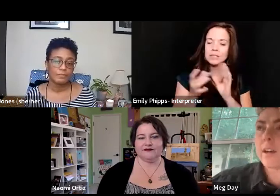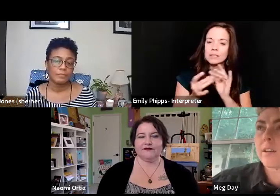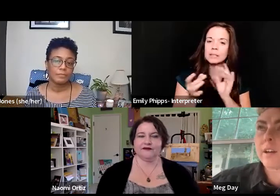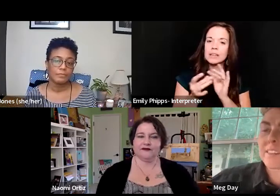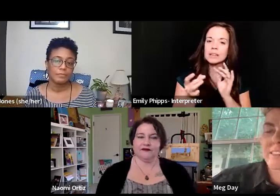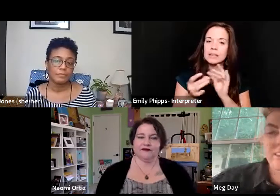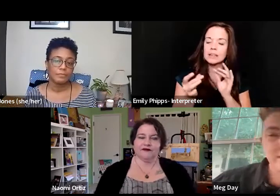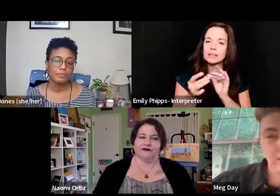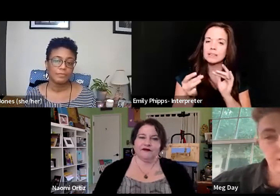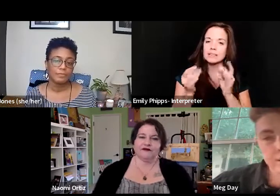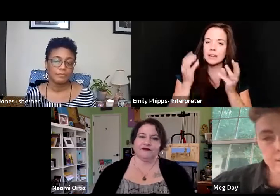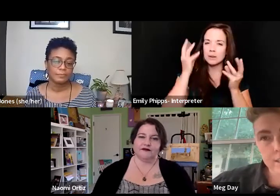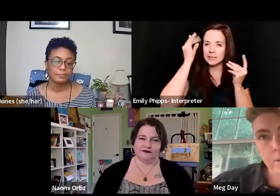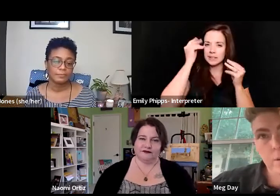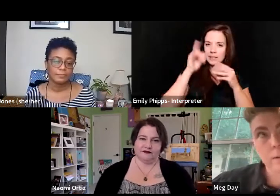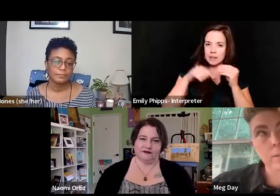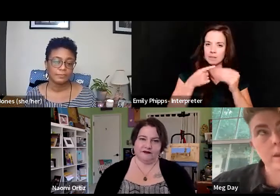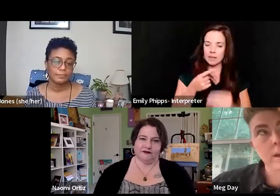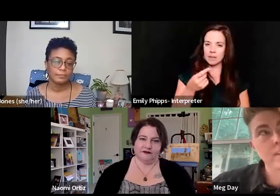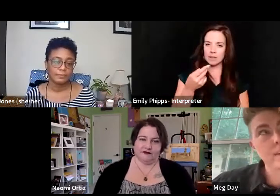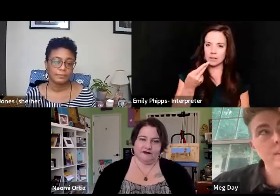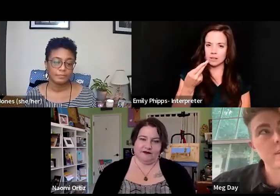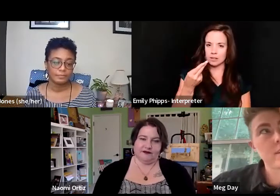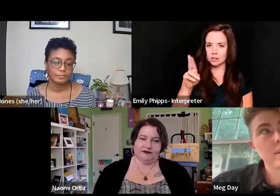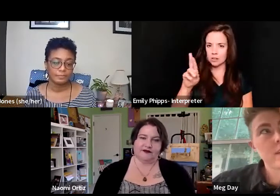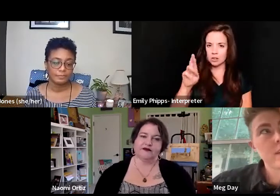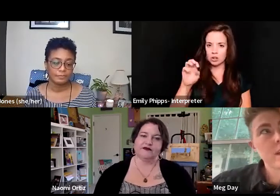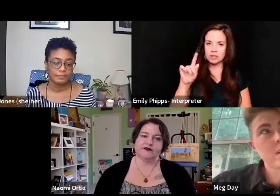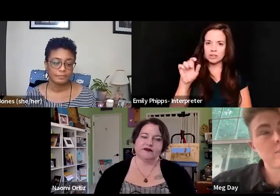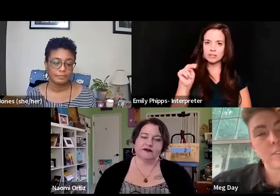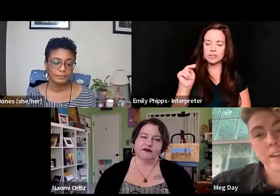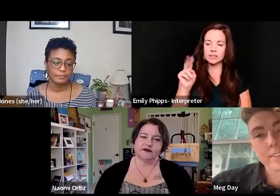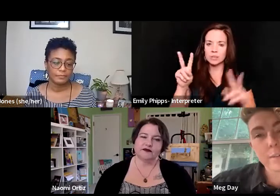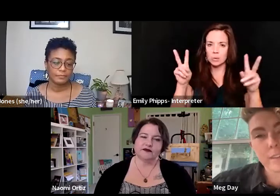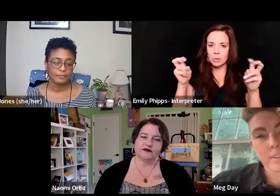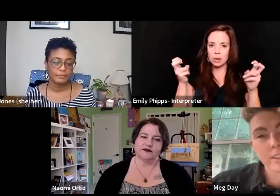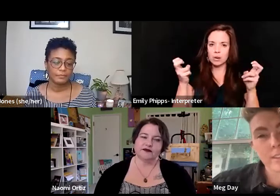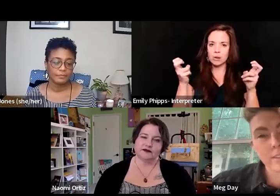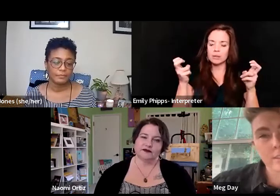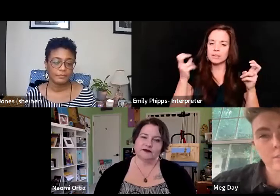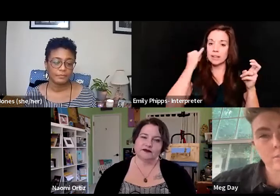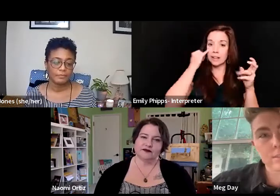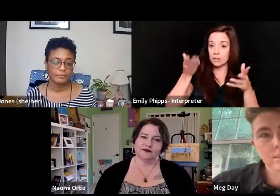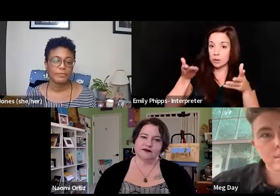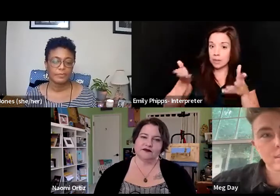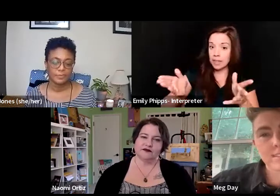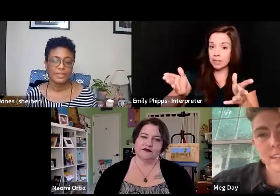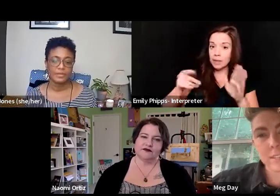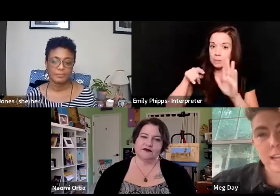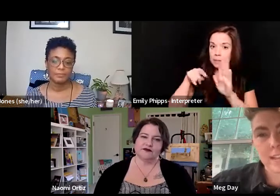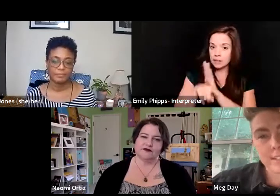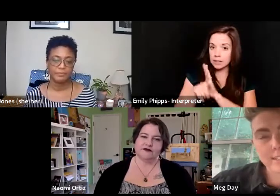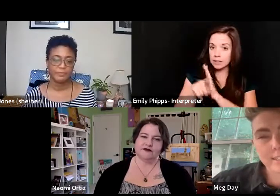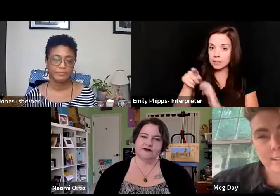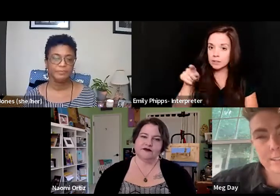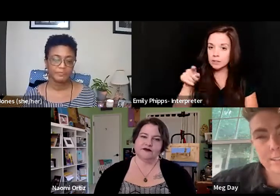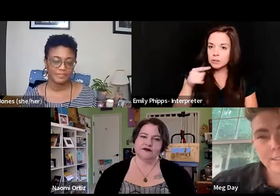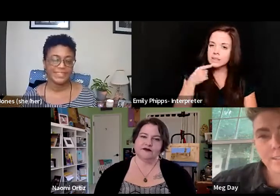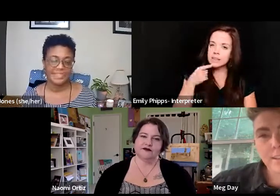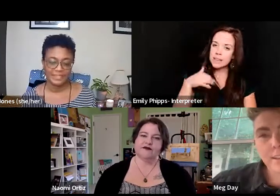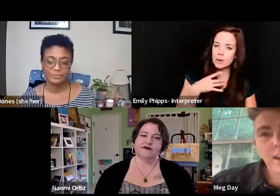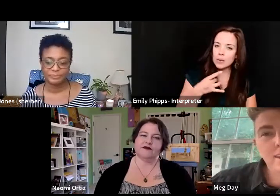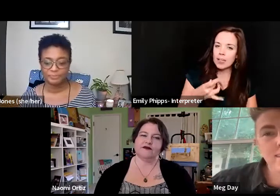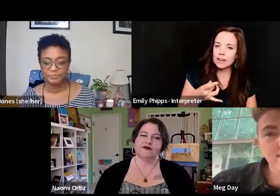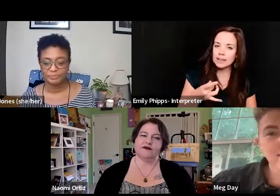uh, of, I think it's a Hurston quote about how the, how, if you let them, they'll kill you and say you liked it.